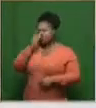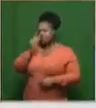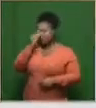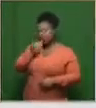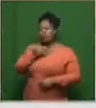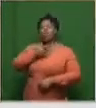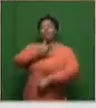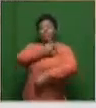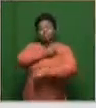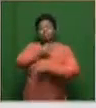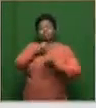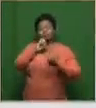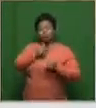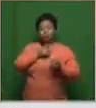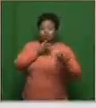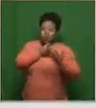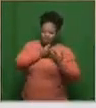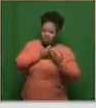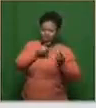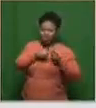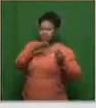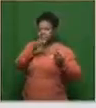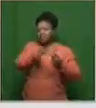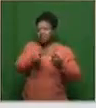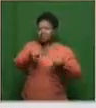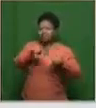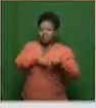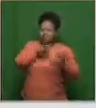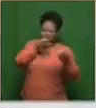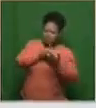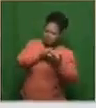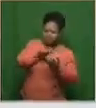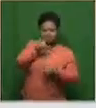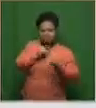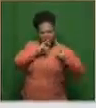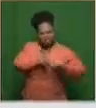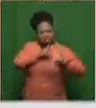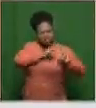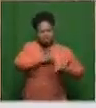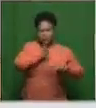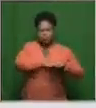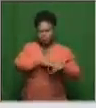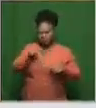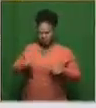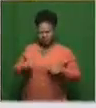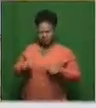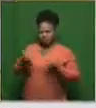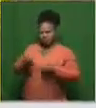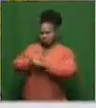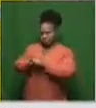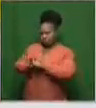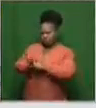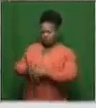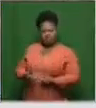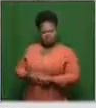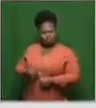something for HIV and AIDS. I mean, we still see these and we talk about the timing thereof. These are years